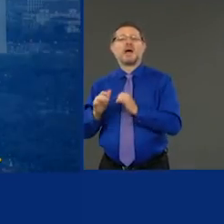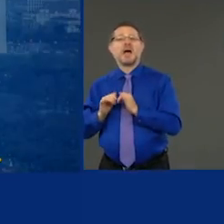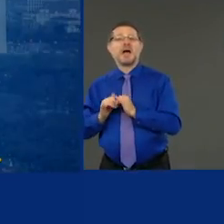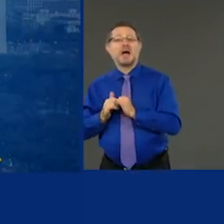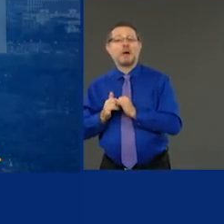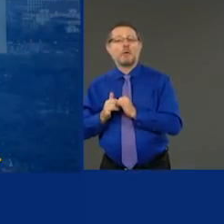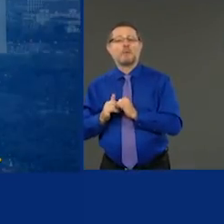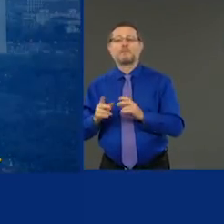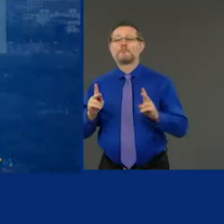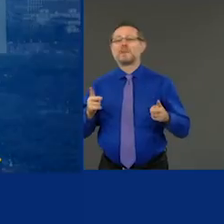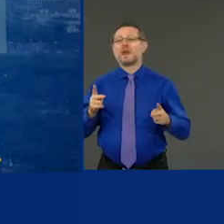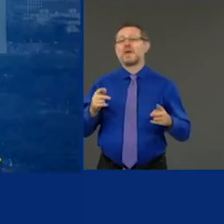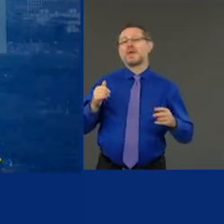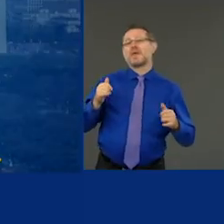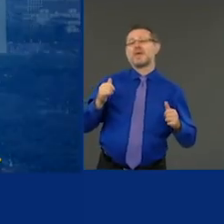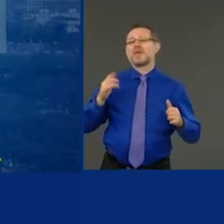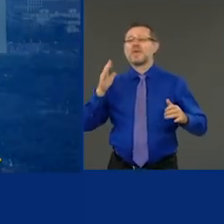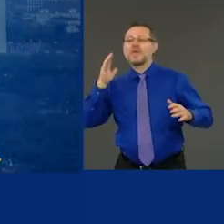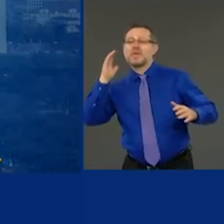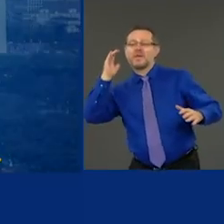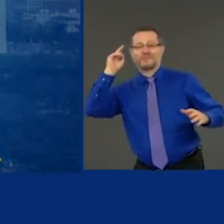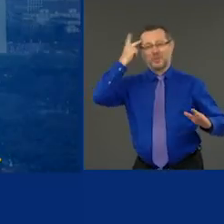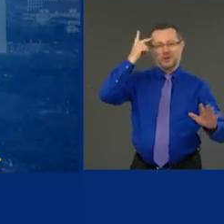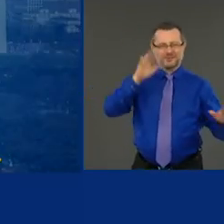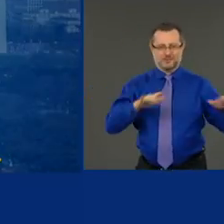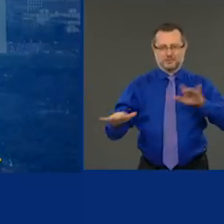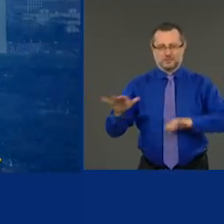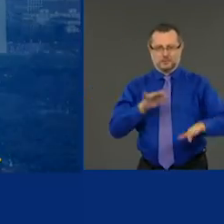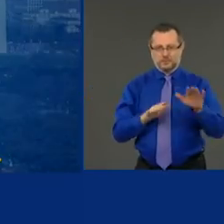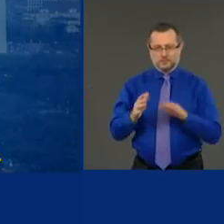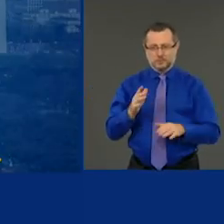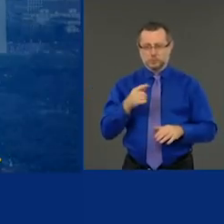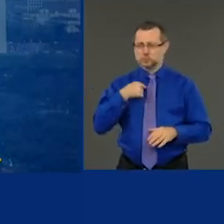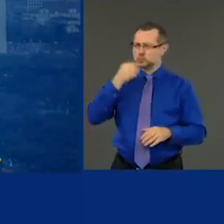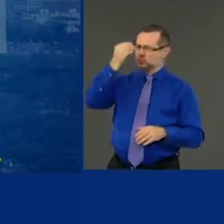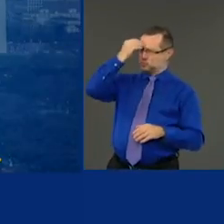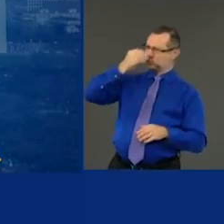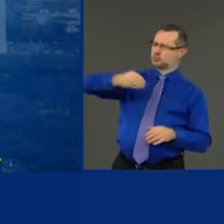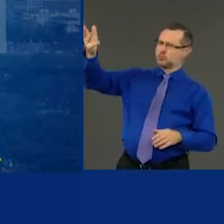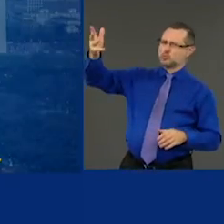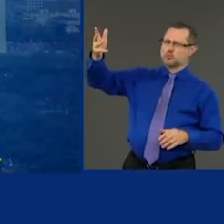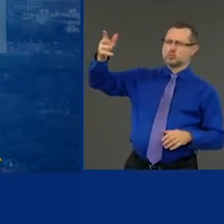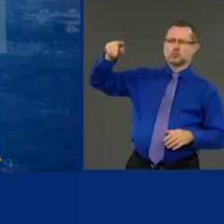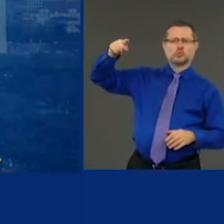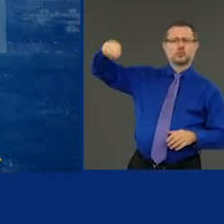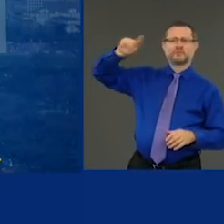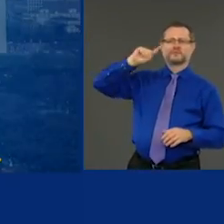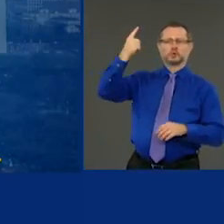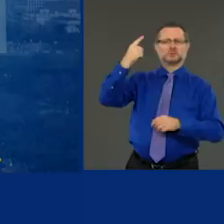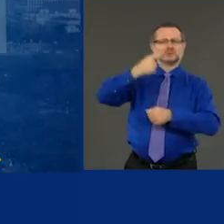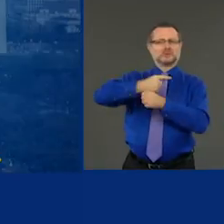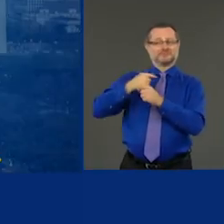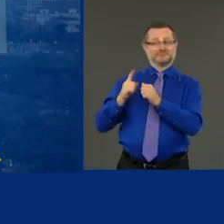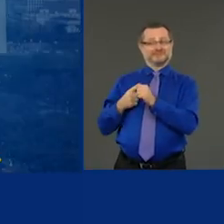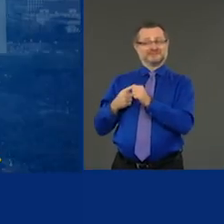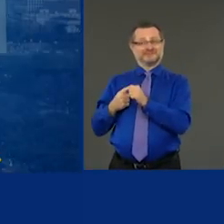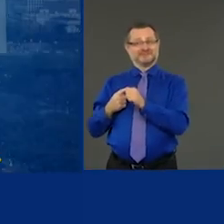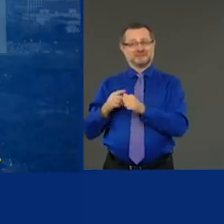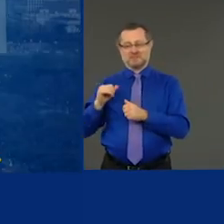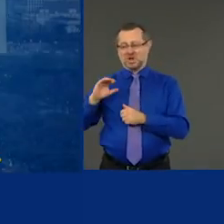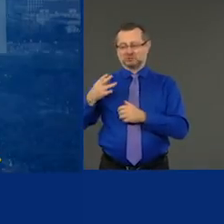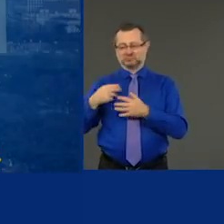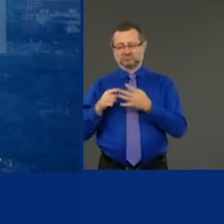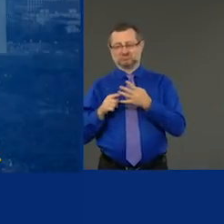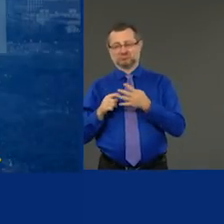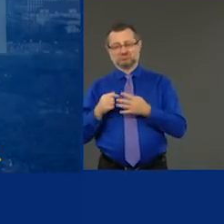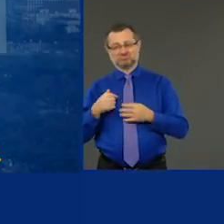And I've said to the president from day one, this virus does not respond to politics. It doesn't respond to bullying.